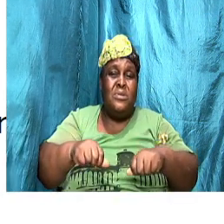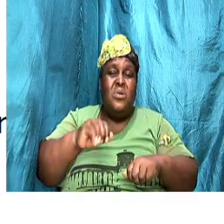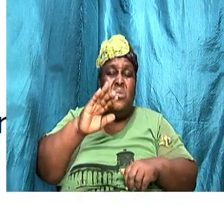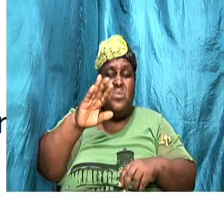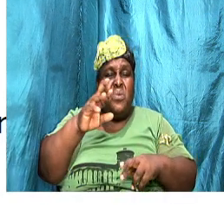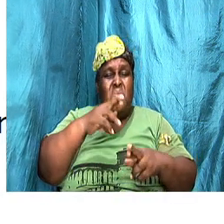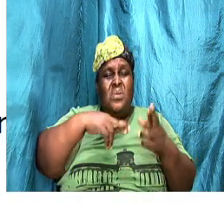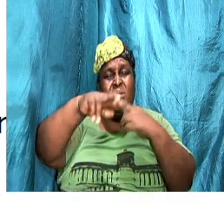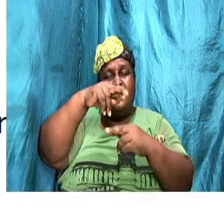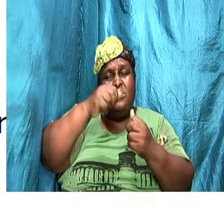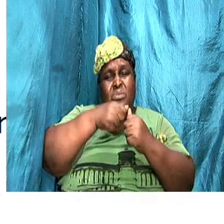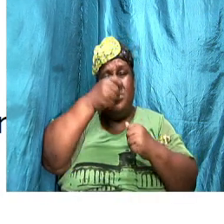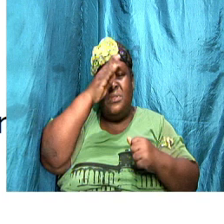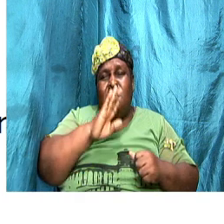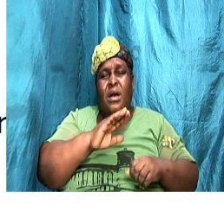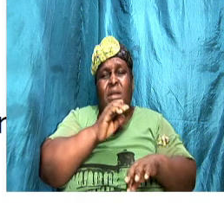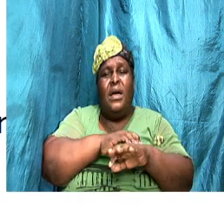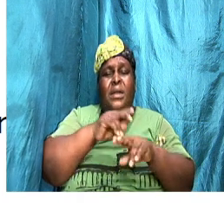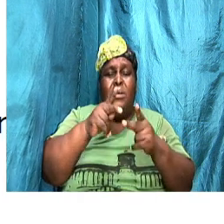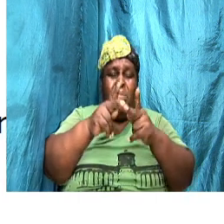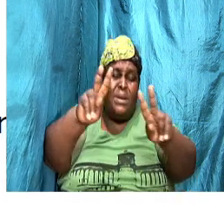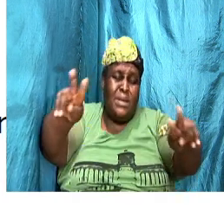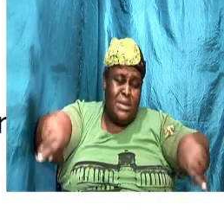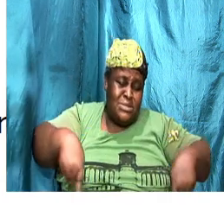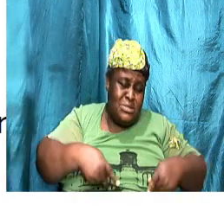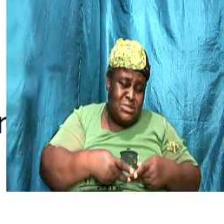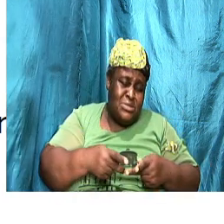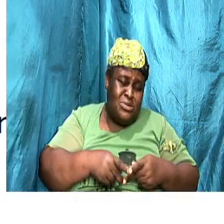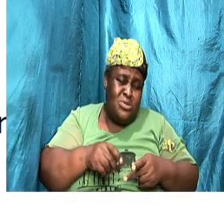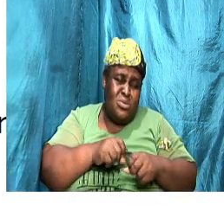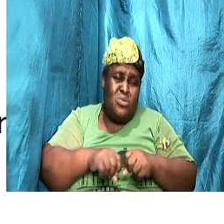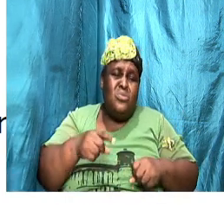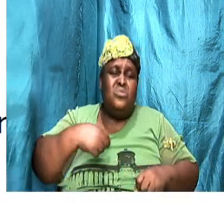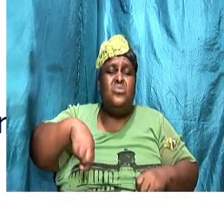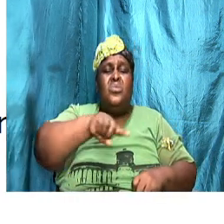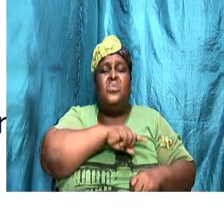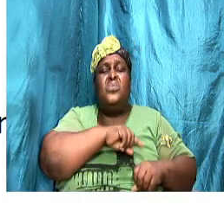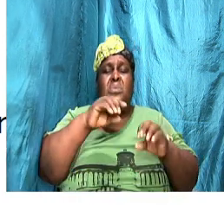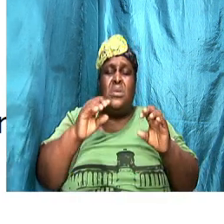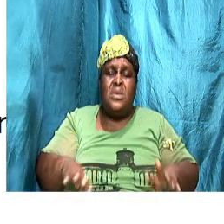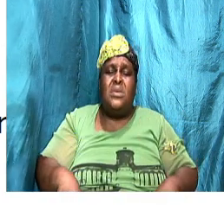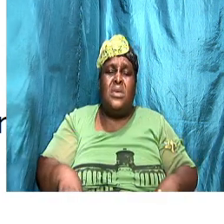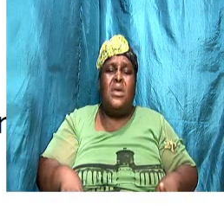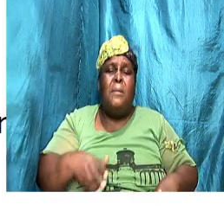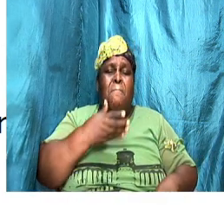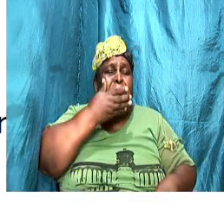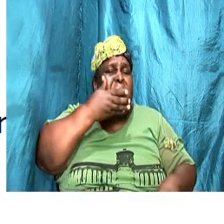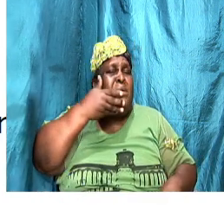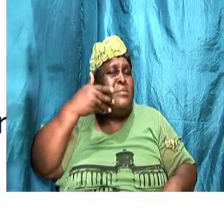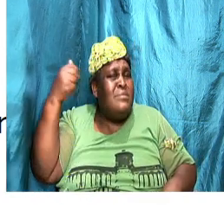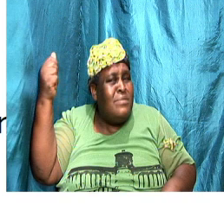so that we can be better partners to our spouse